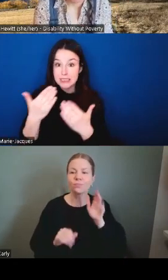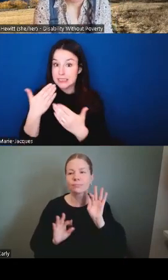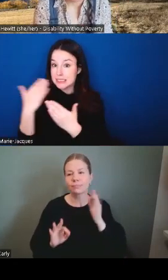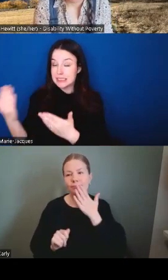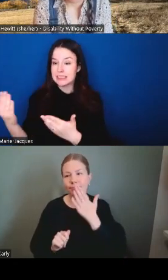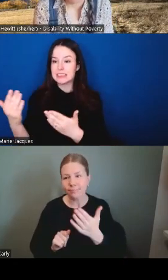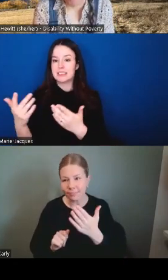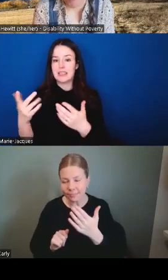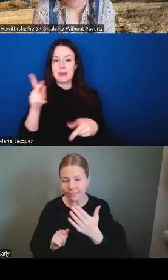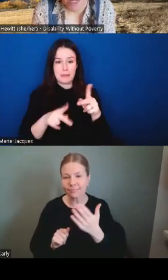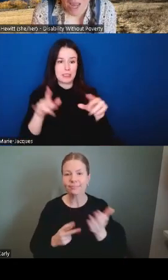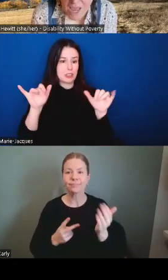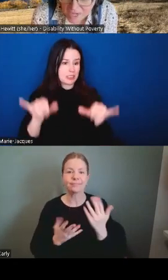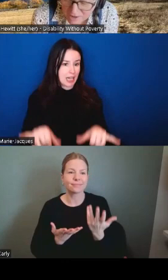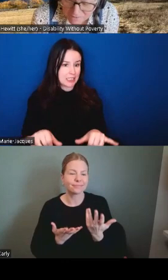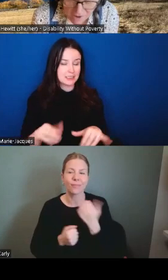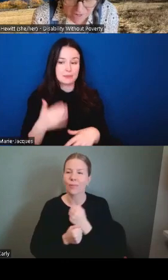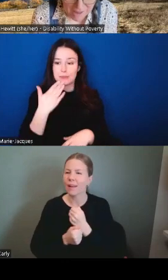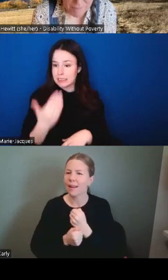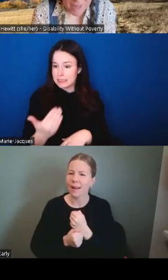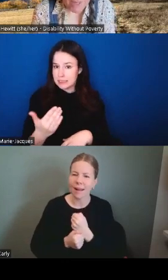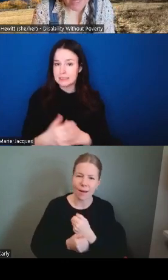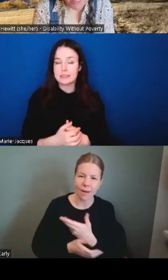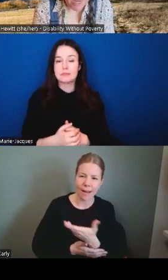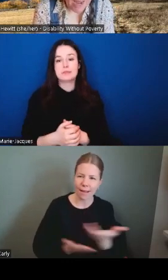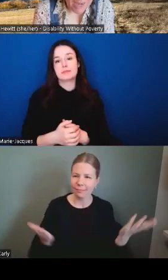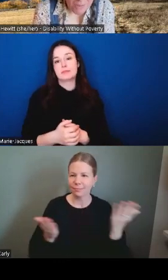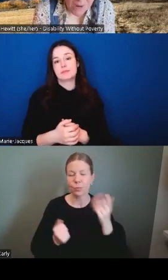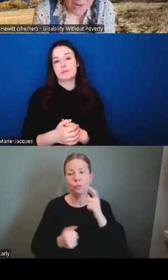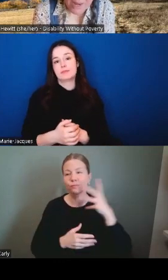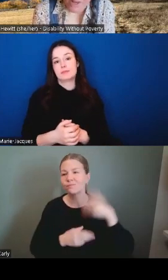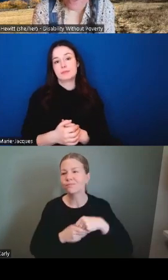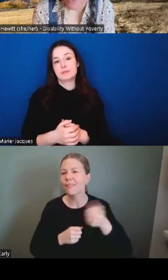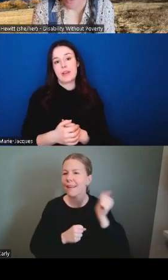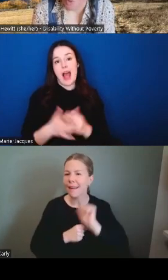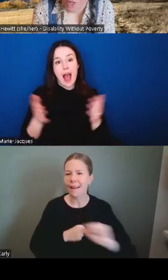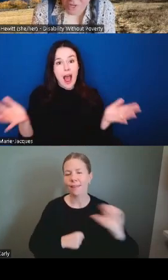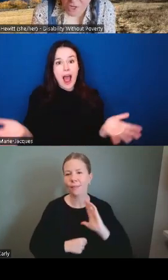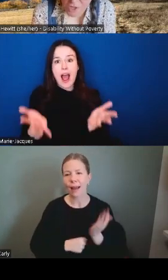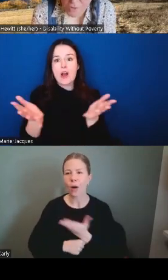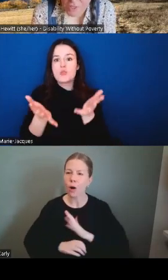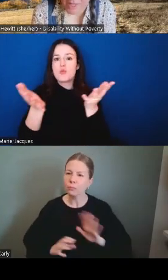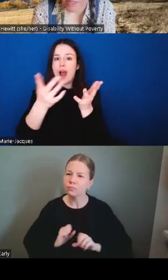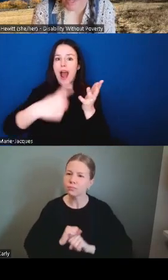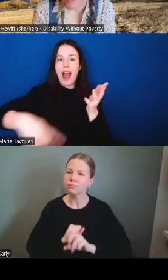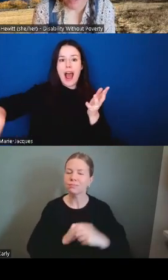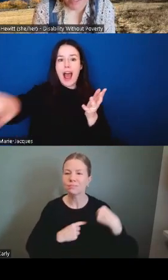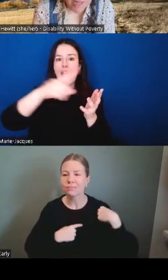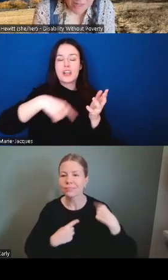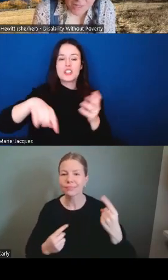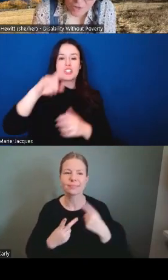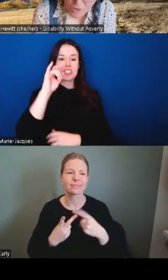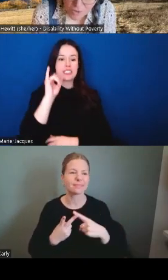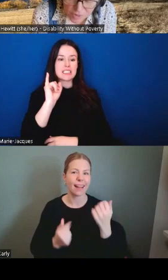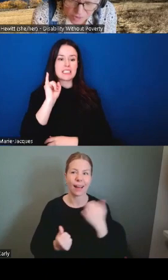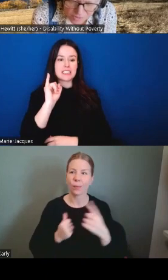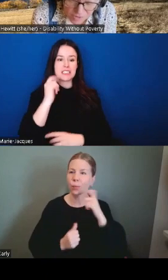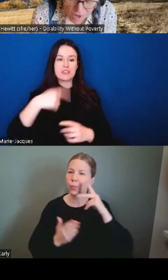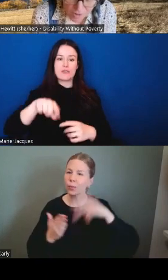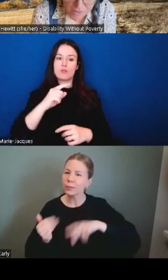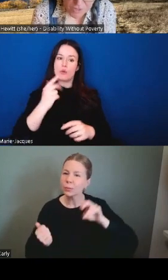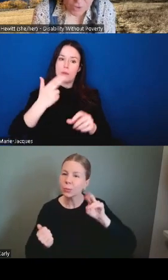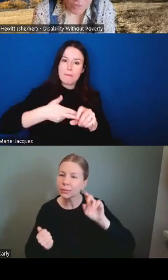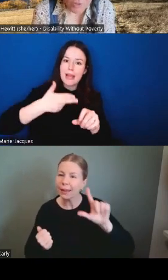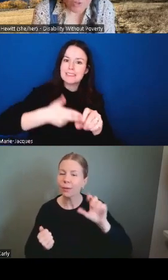all of you who have taken part in any of our campaigns in any way that read our newsletters that send in your